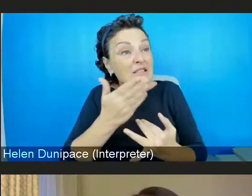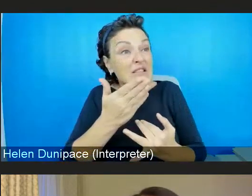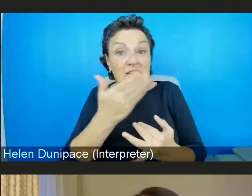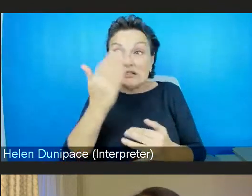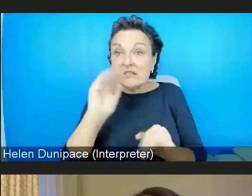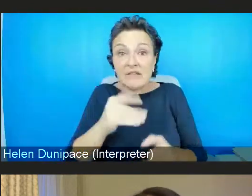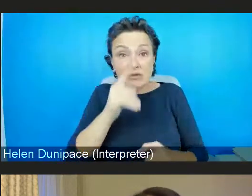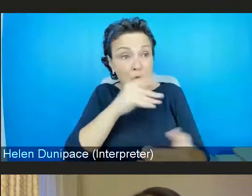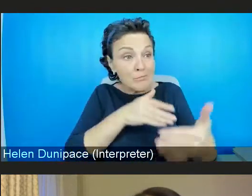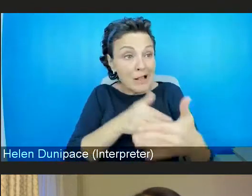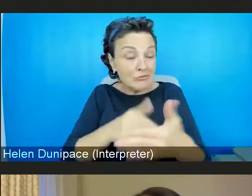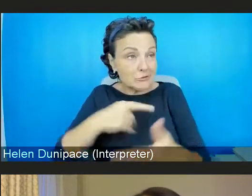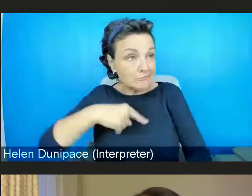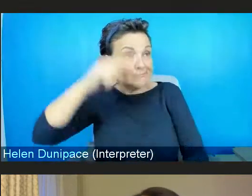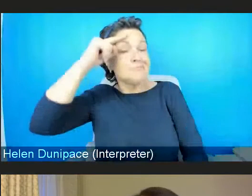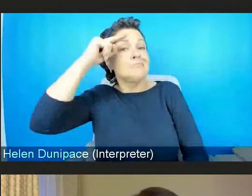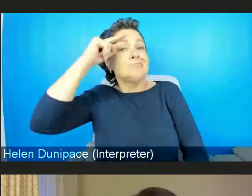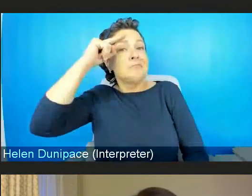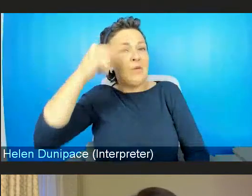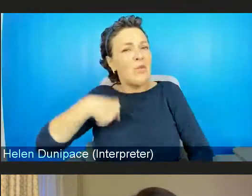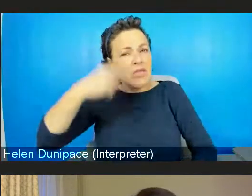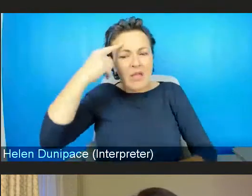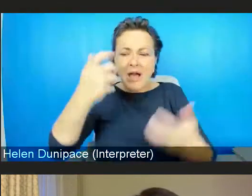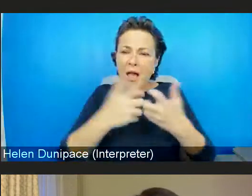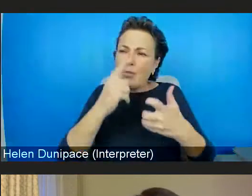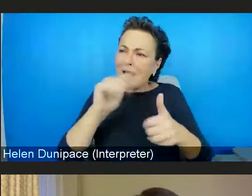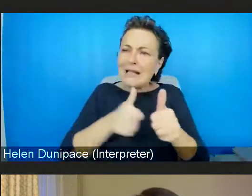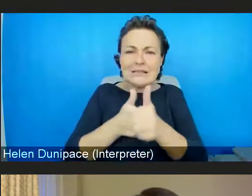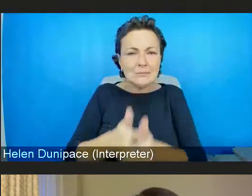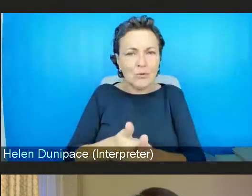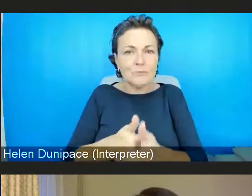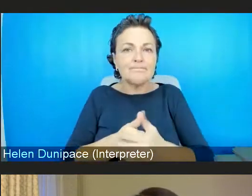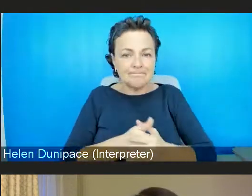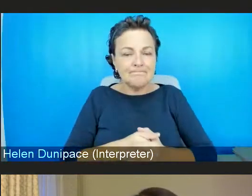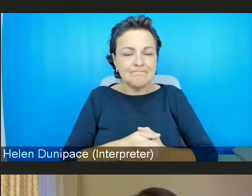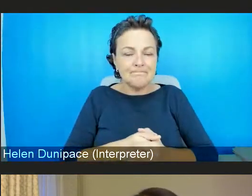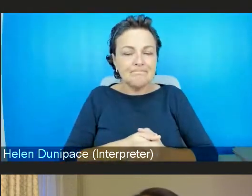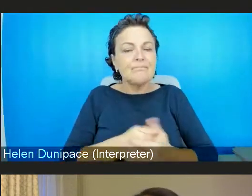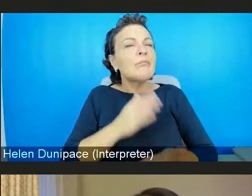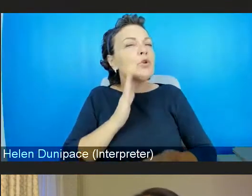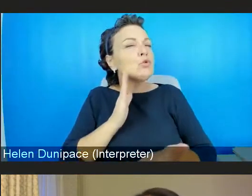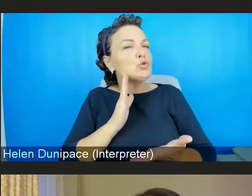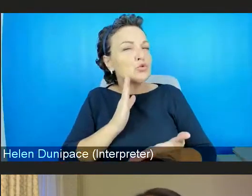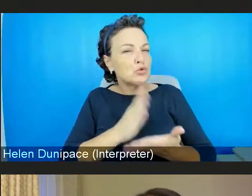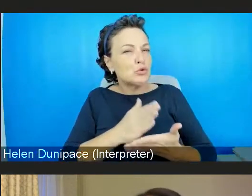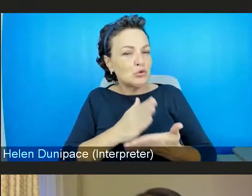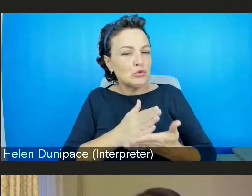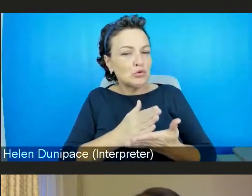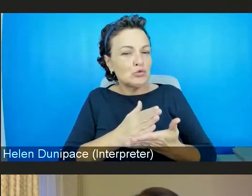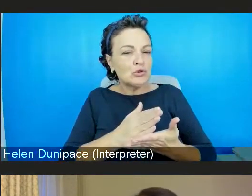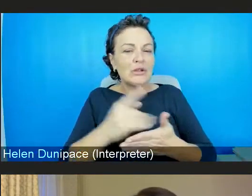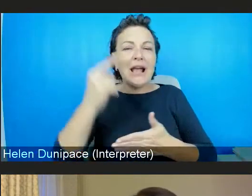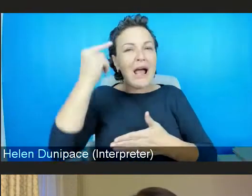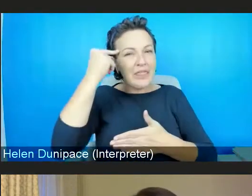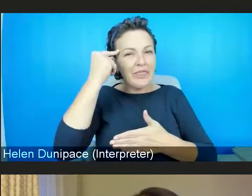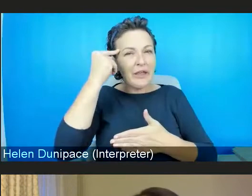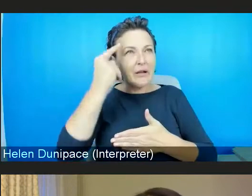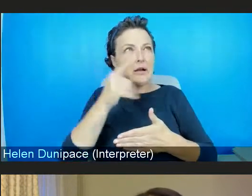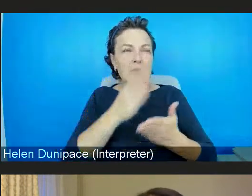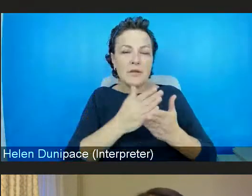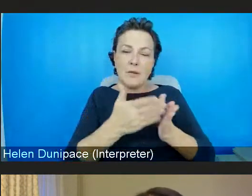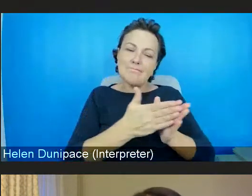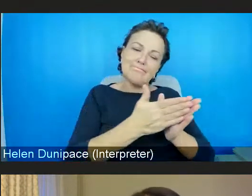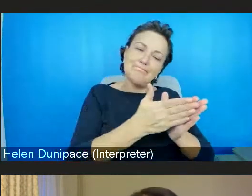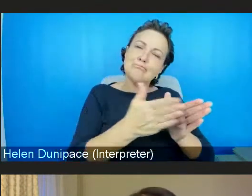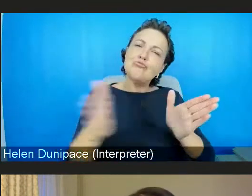And we look at how we can support them. So my point of reference there is really a broader definition around mental health, looking at how we can prevent